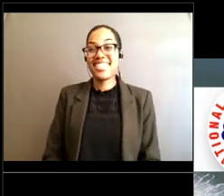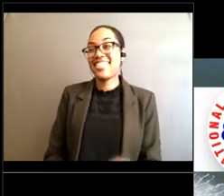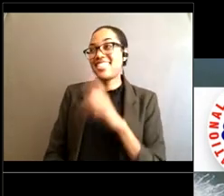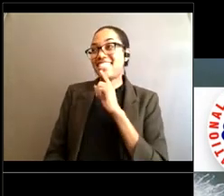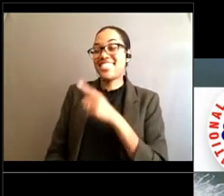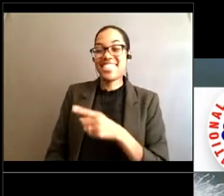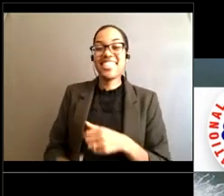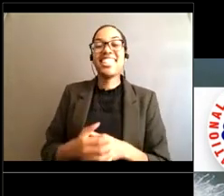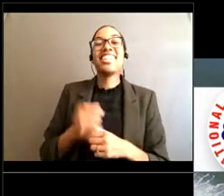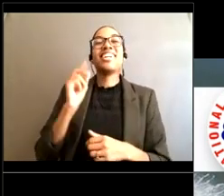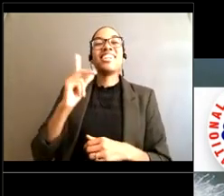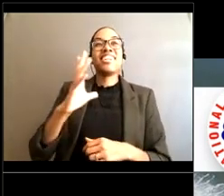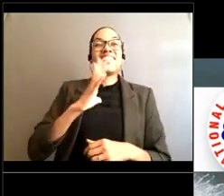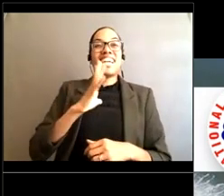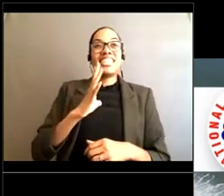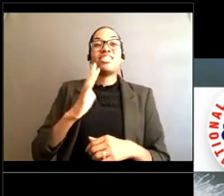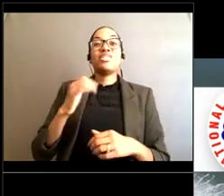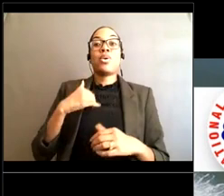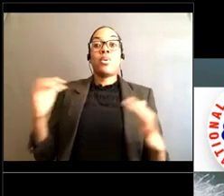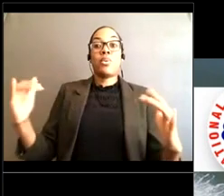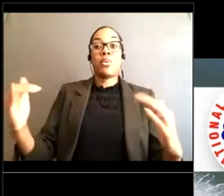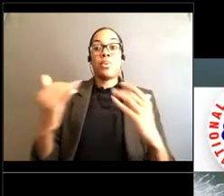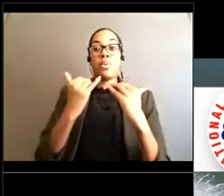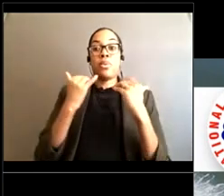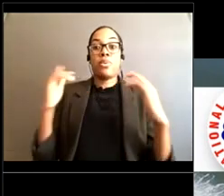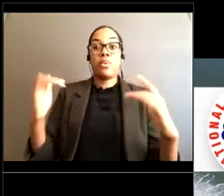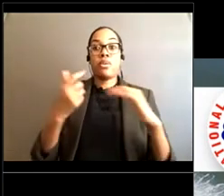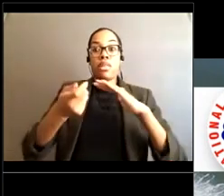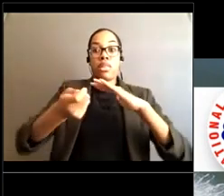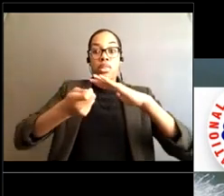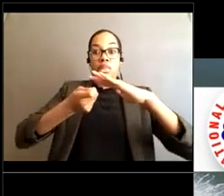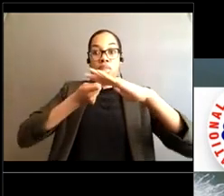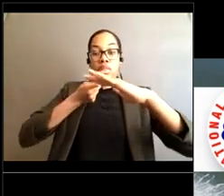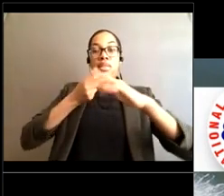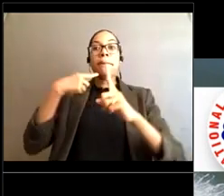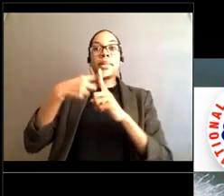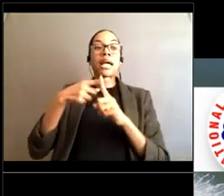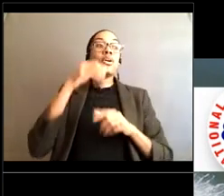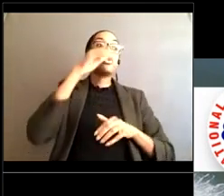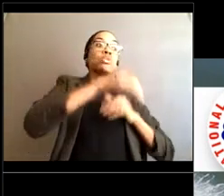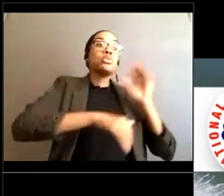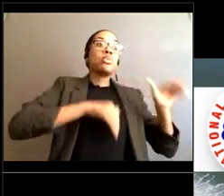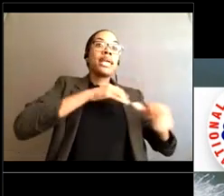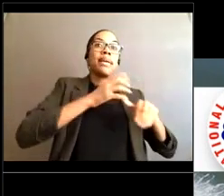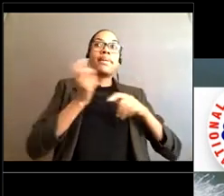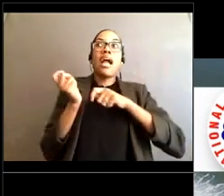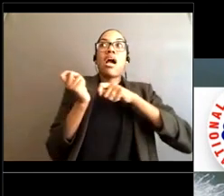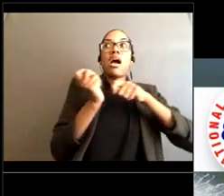So you're caught in a rip current, but there's also a long shore current. Is that correct? That's the question